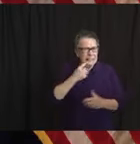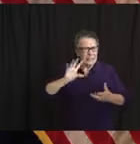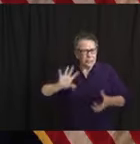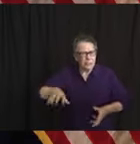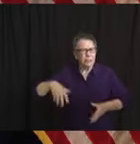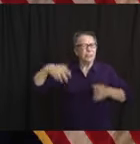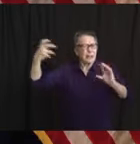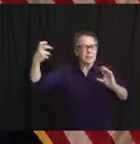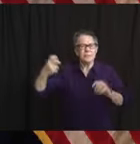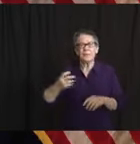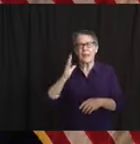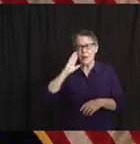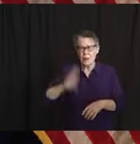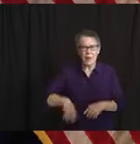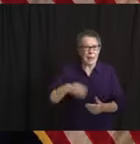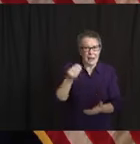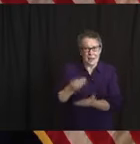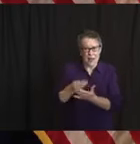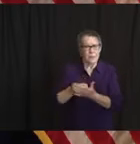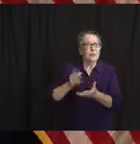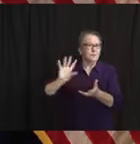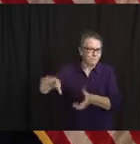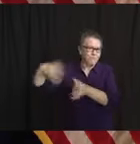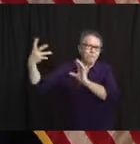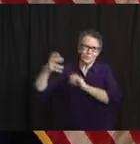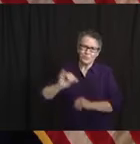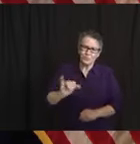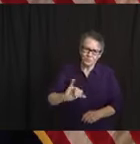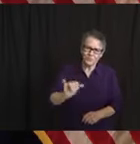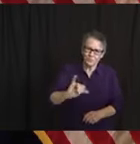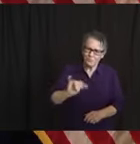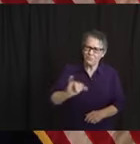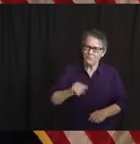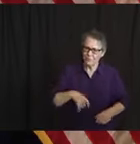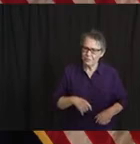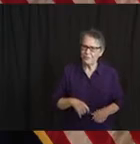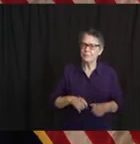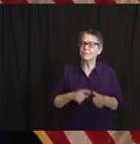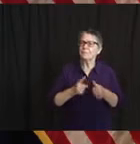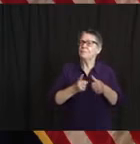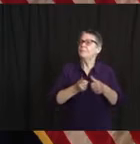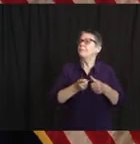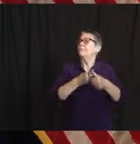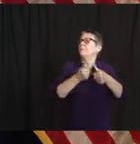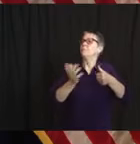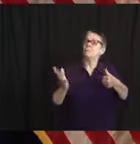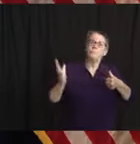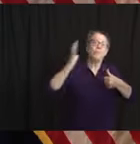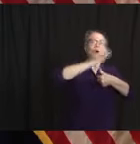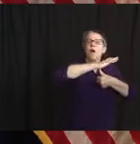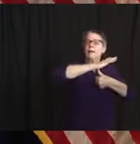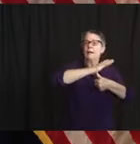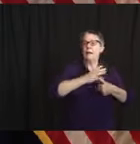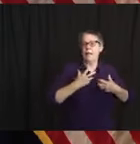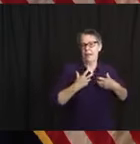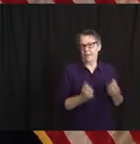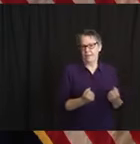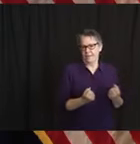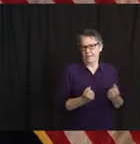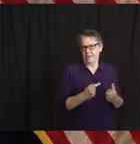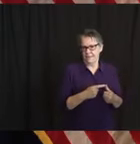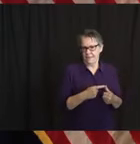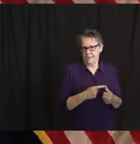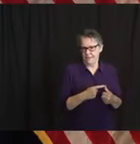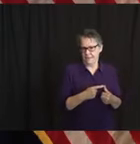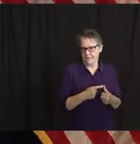don't solve the second until you solve the first. We are quite dogged, and we're quite clear about that. And the data